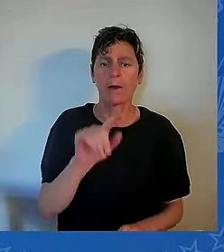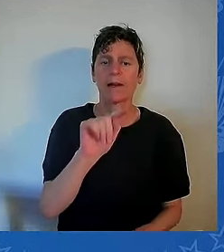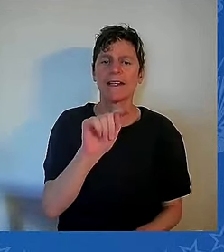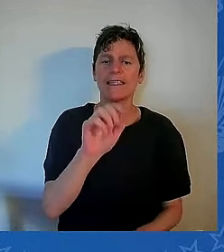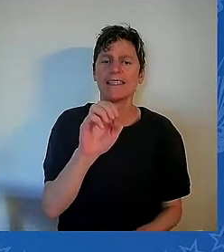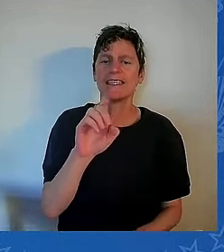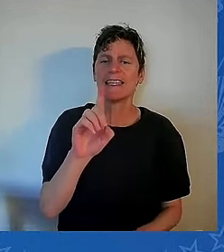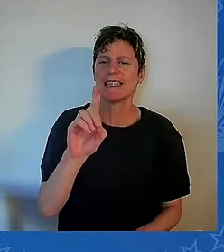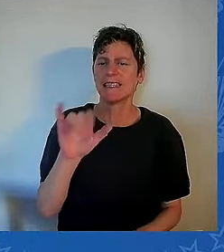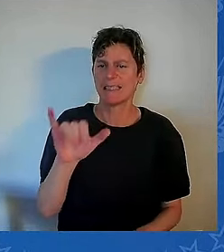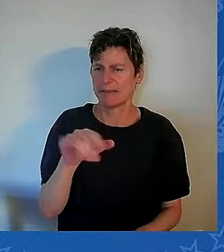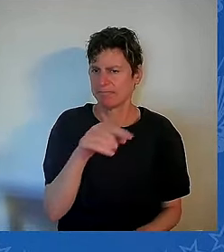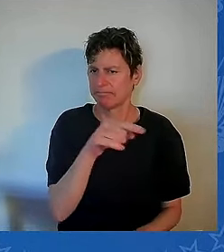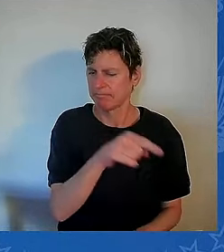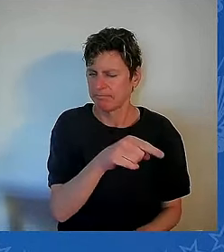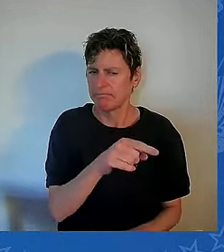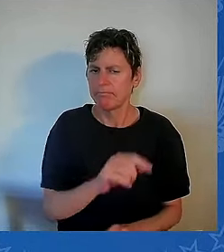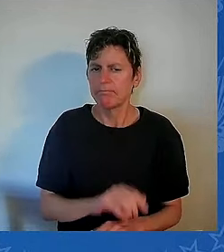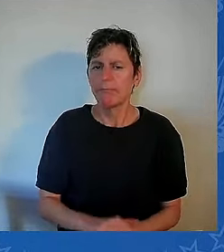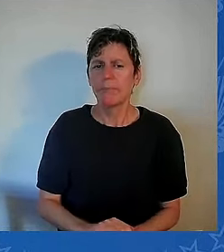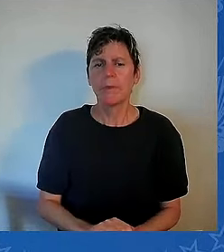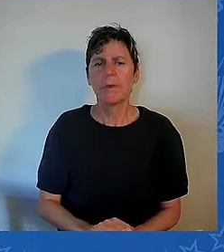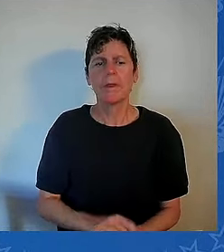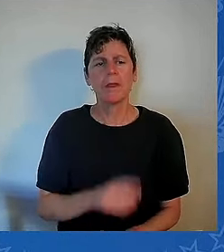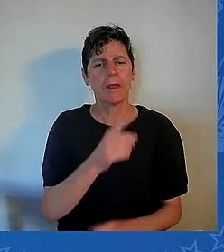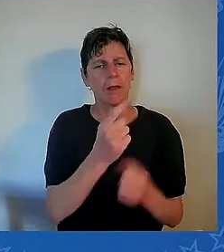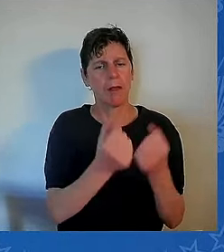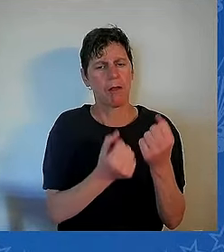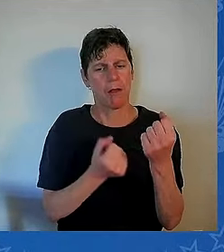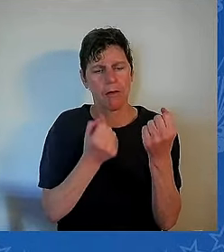a time I didn't want to stick around.